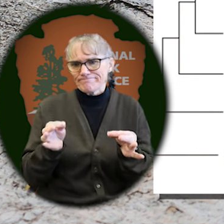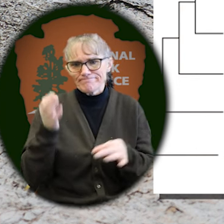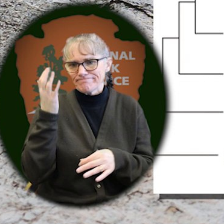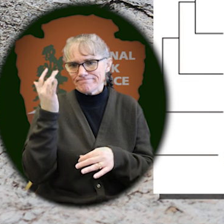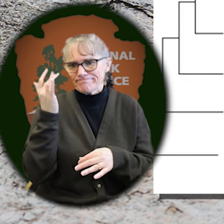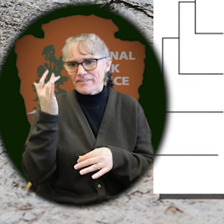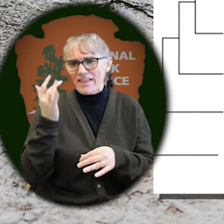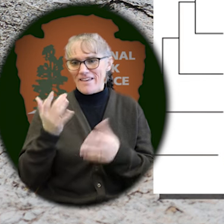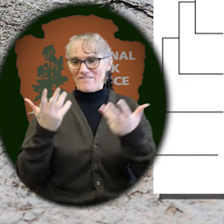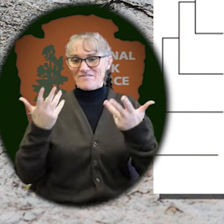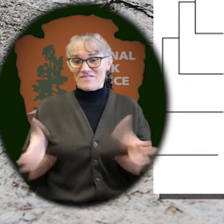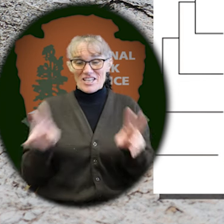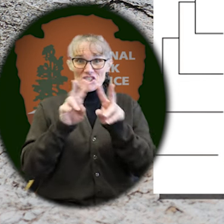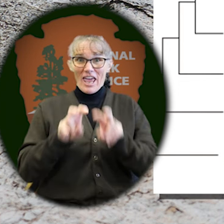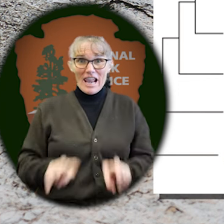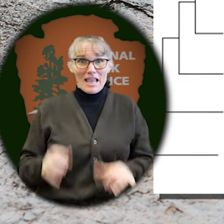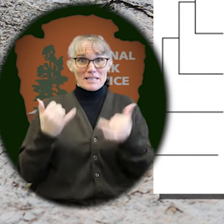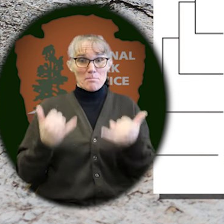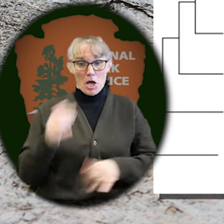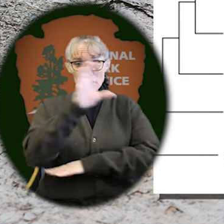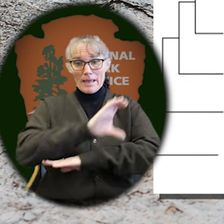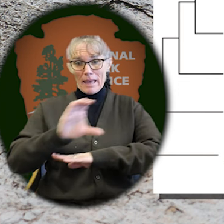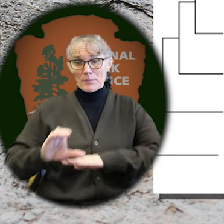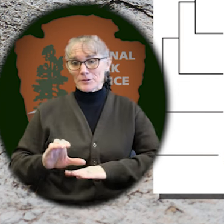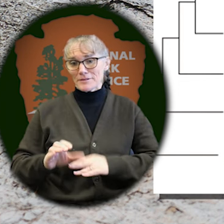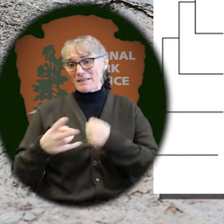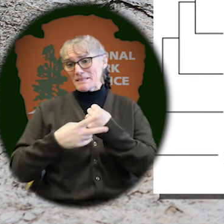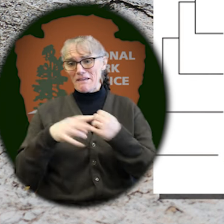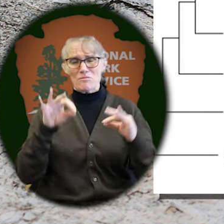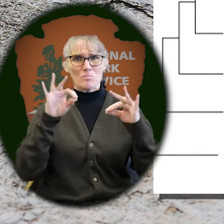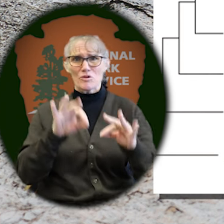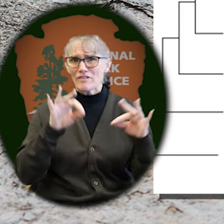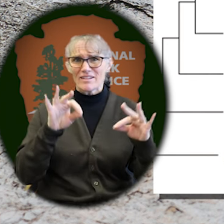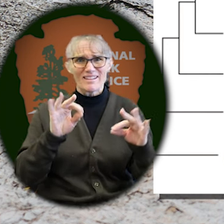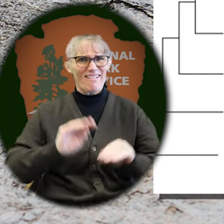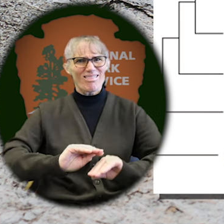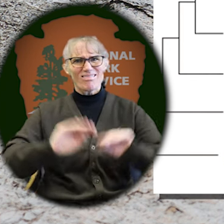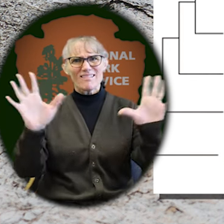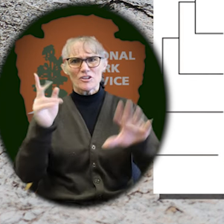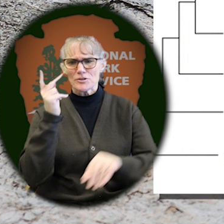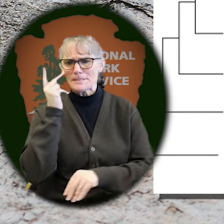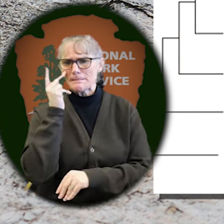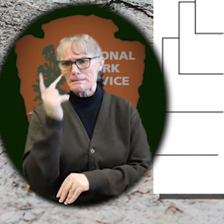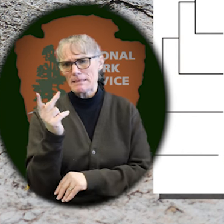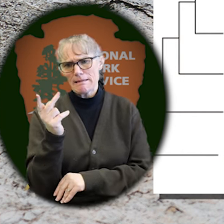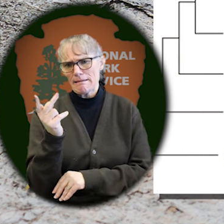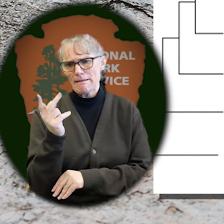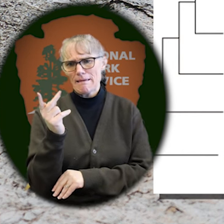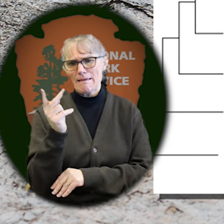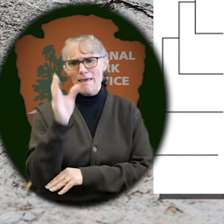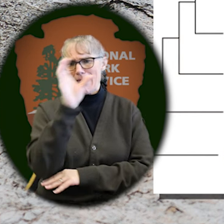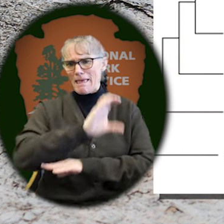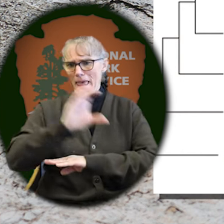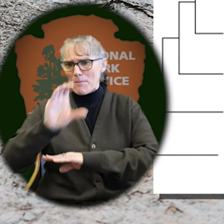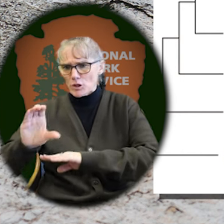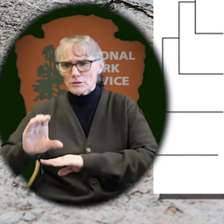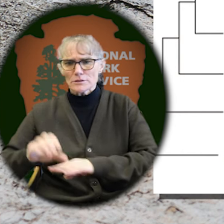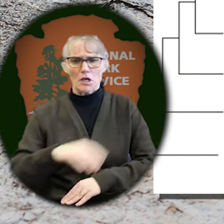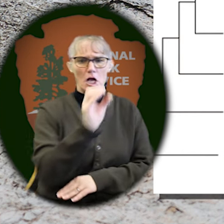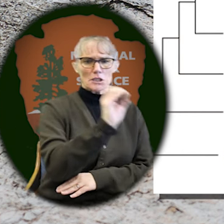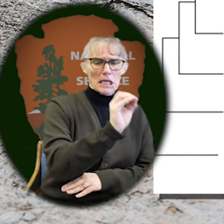camelids, which are perfectly preserved. And you could see that they're just extremely variable when comparing them to